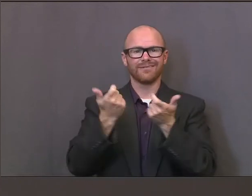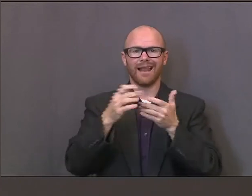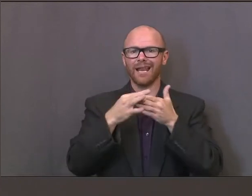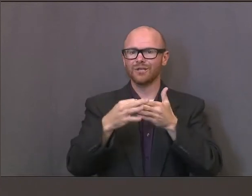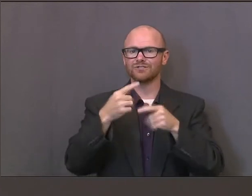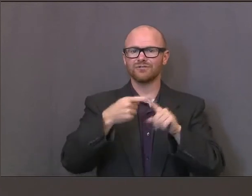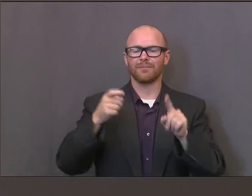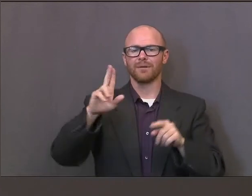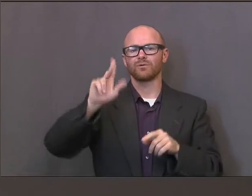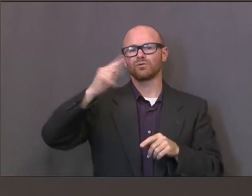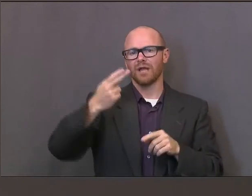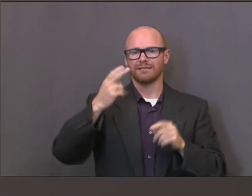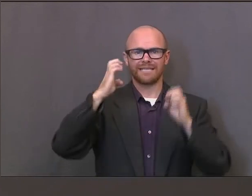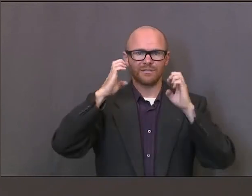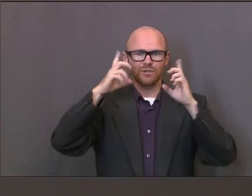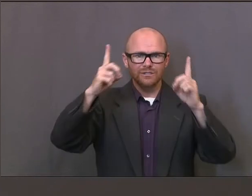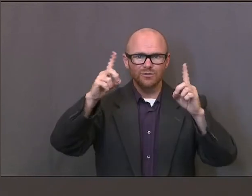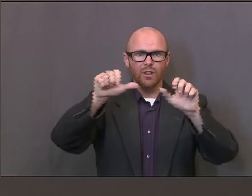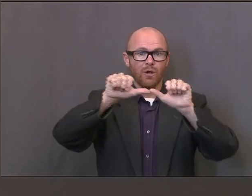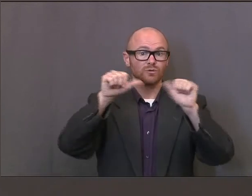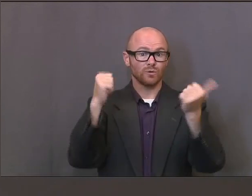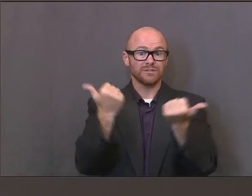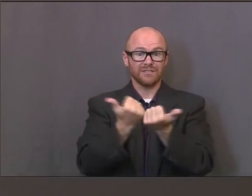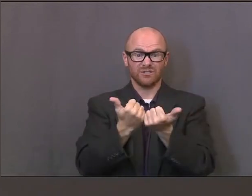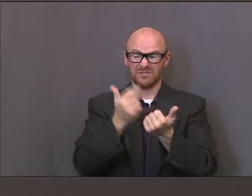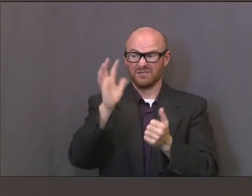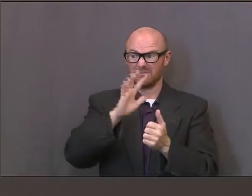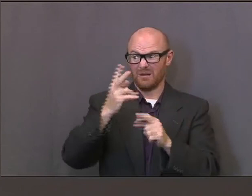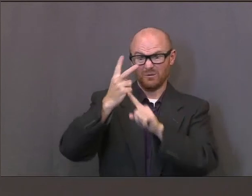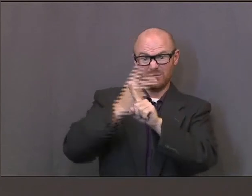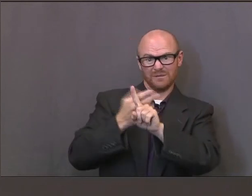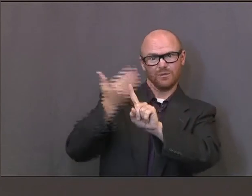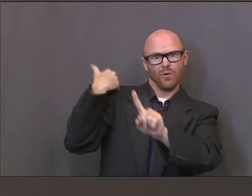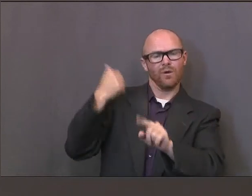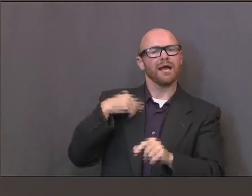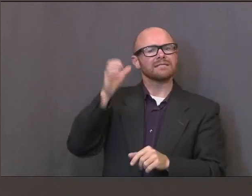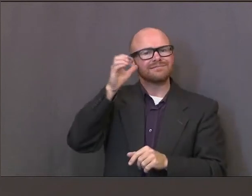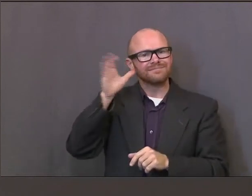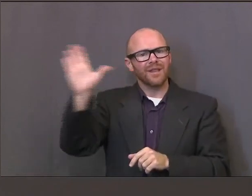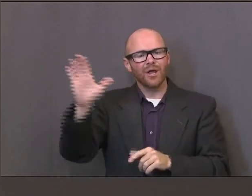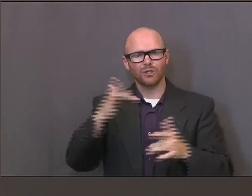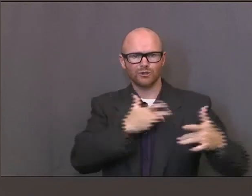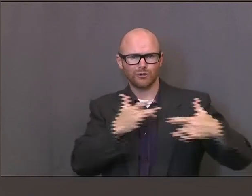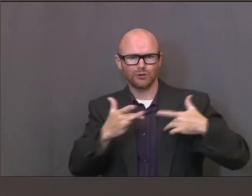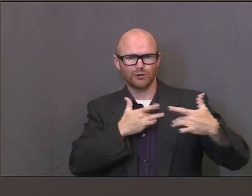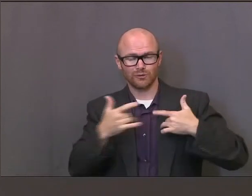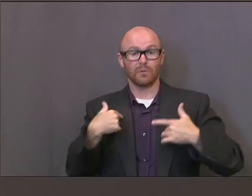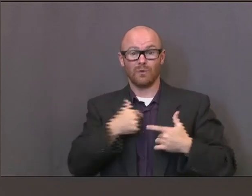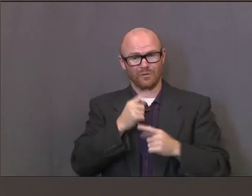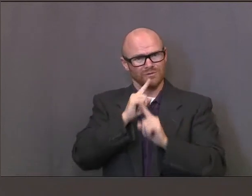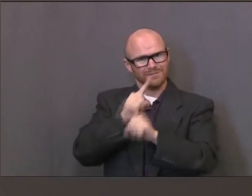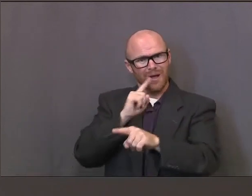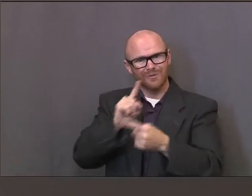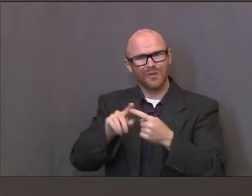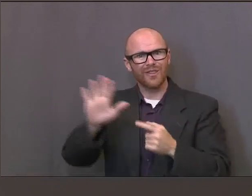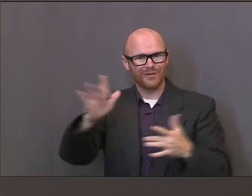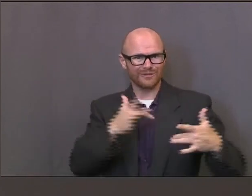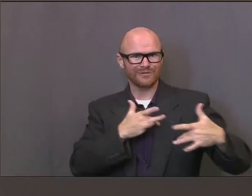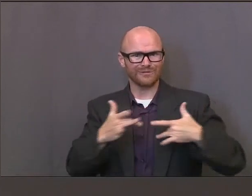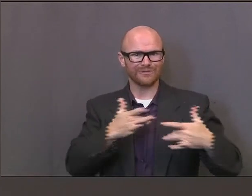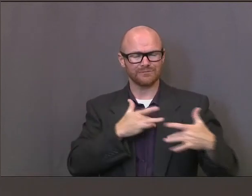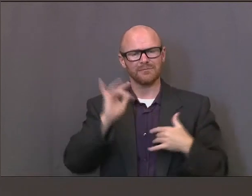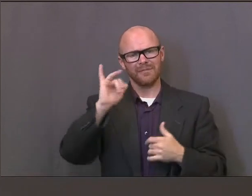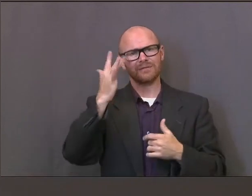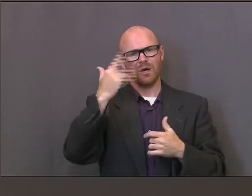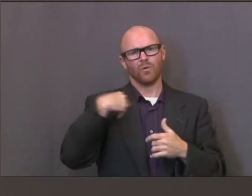Education Association almost two months ago, I believe, Governor, to hear those concerns, to respond to those concerns. As the Governor stated, that's